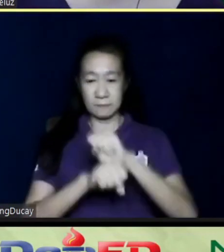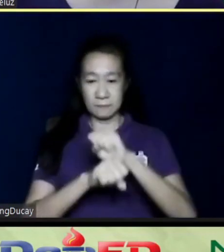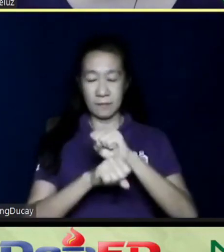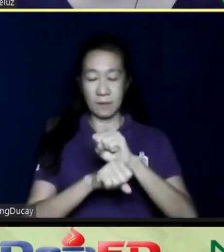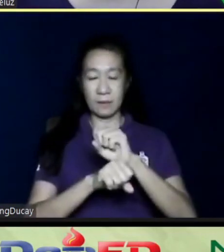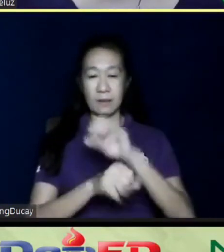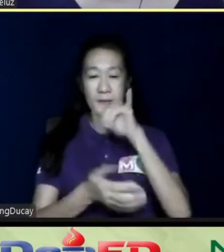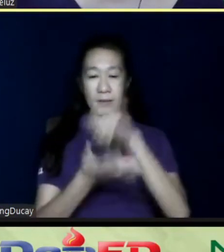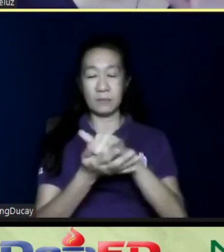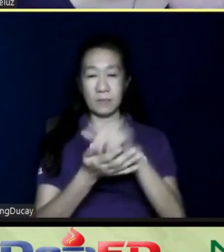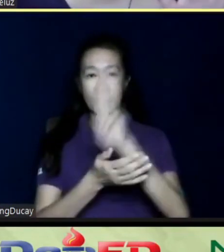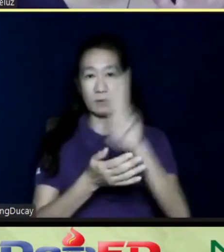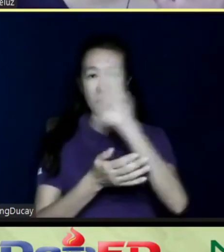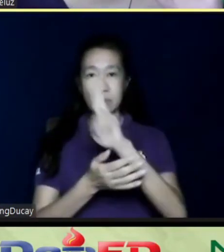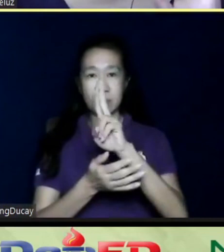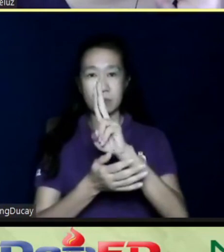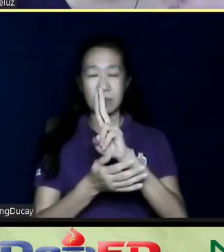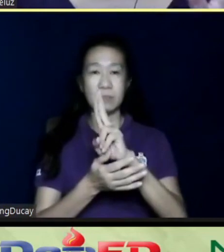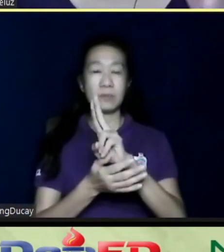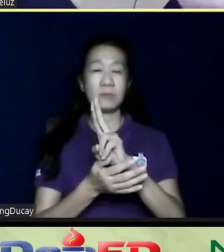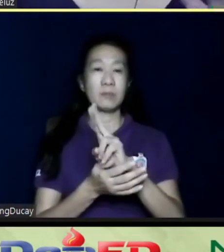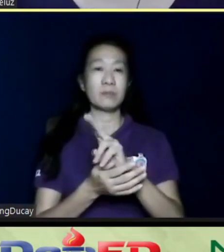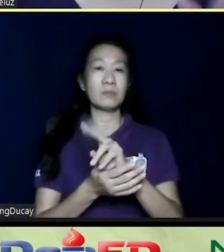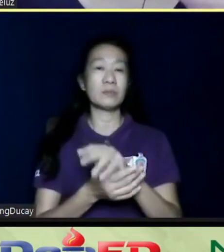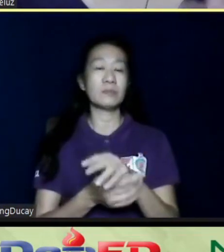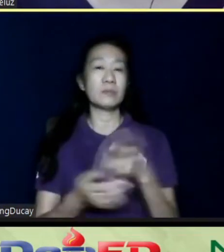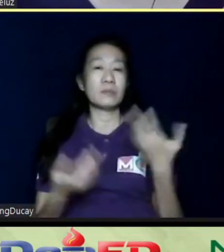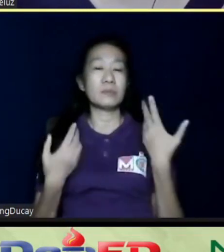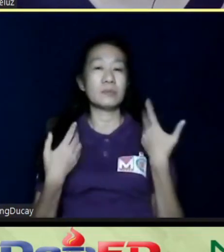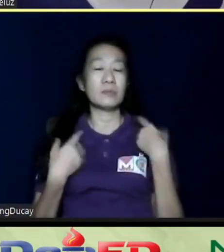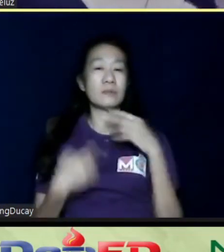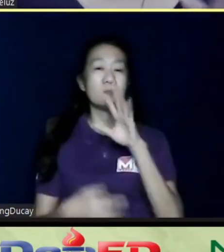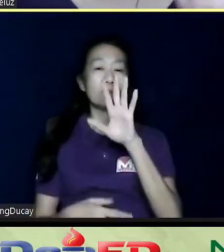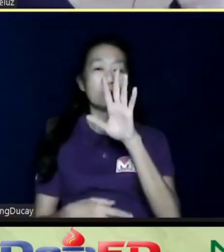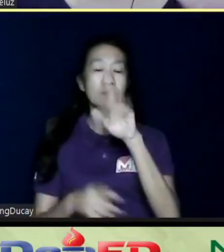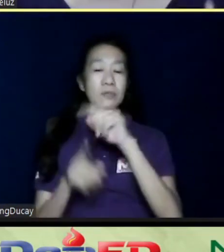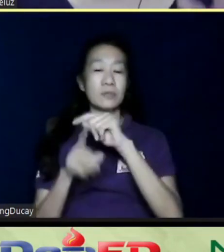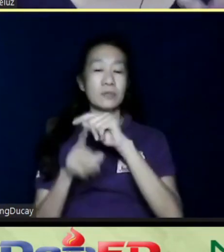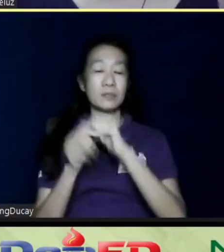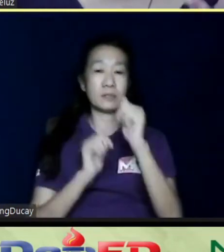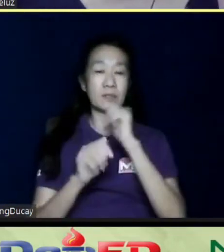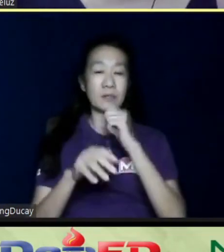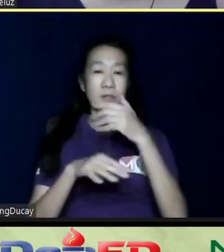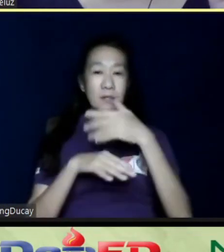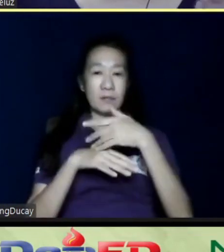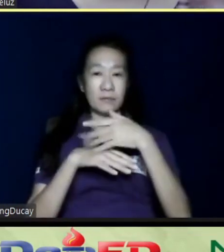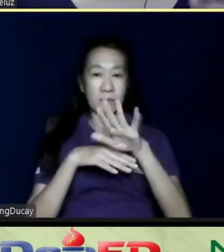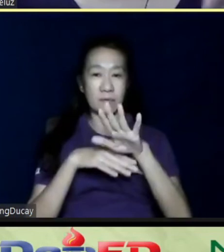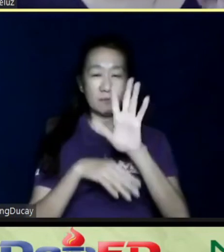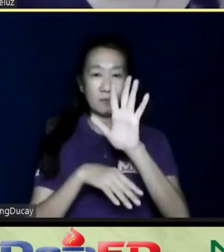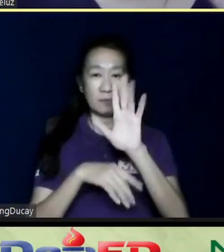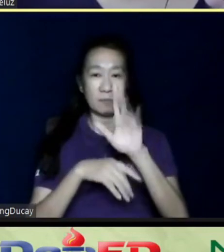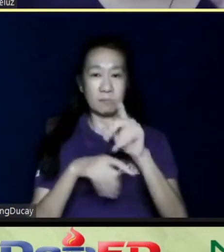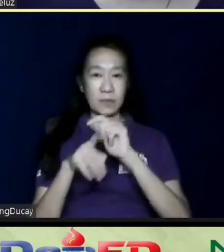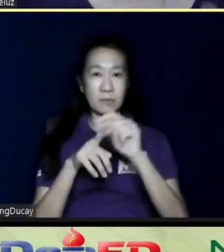used. So they will go through five training activities. After five training activities, they will